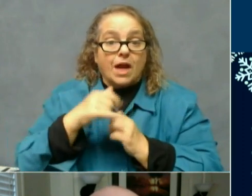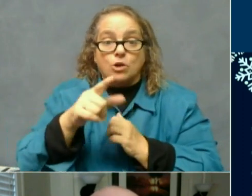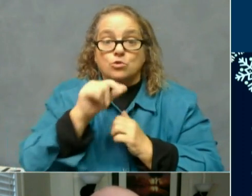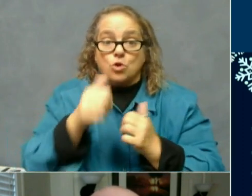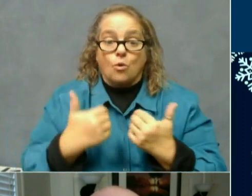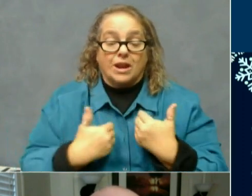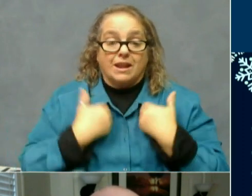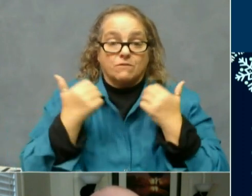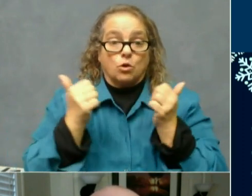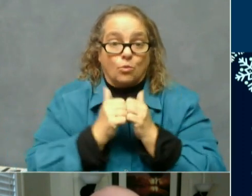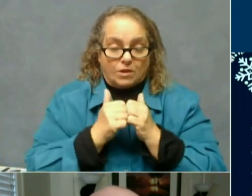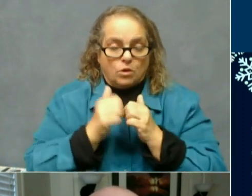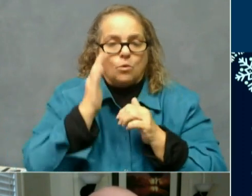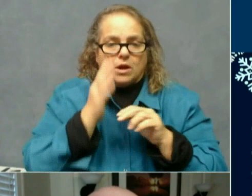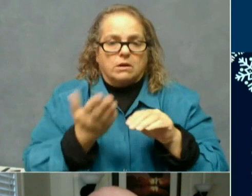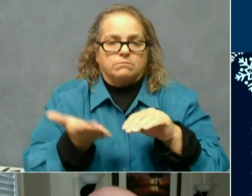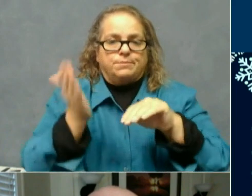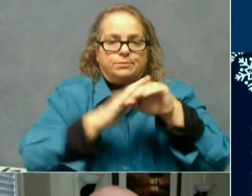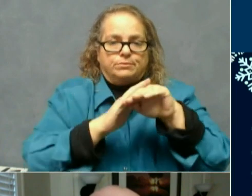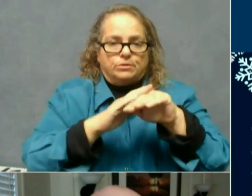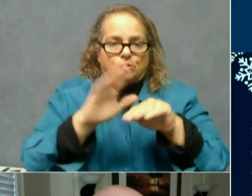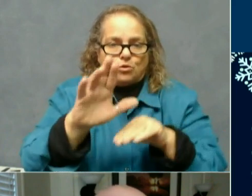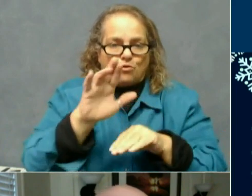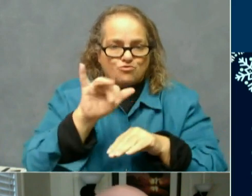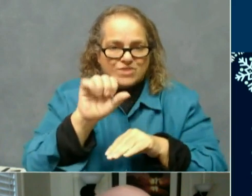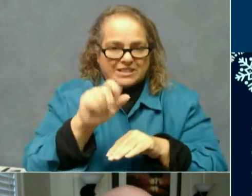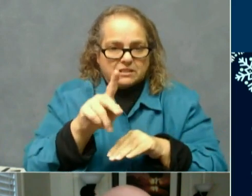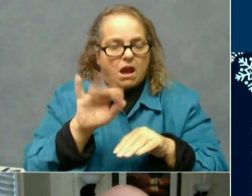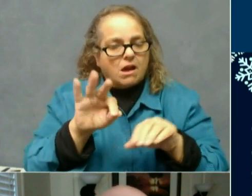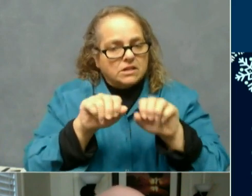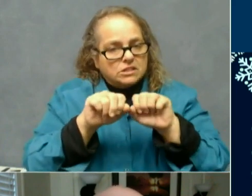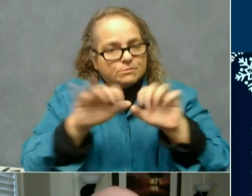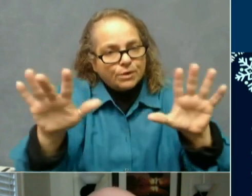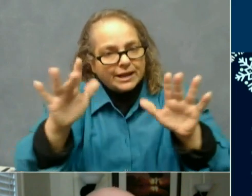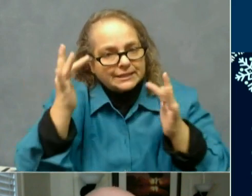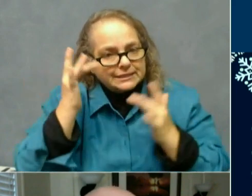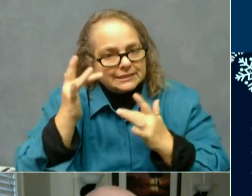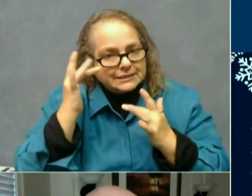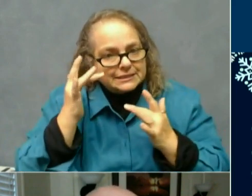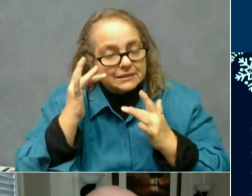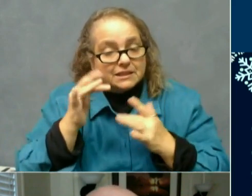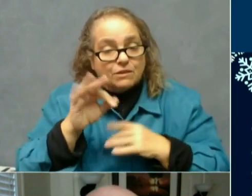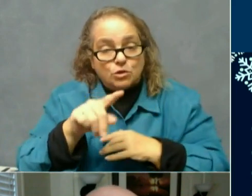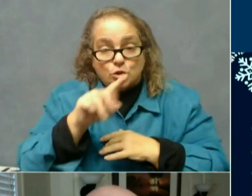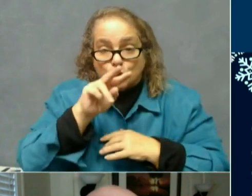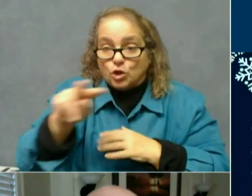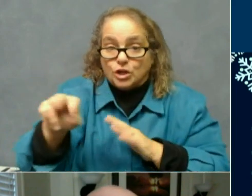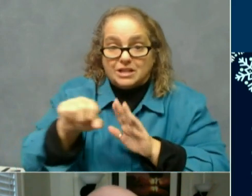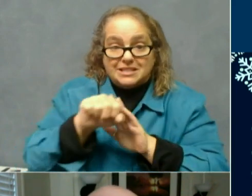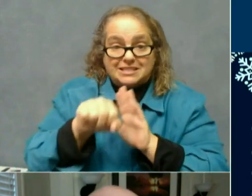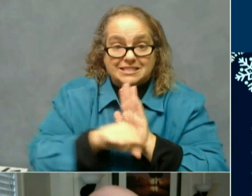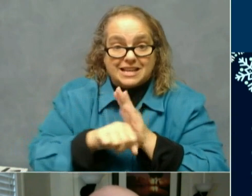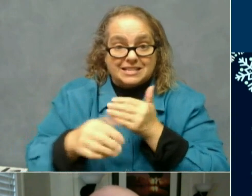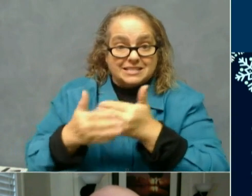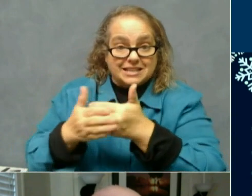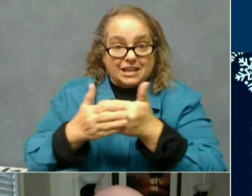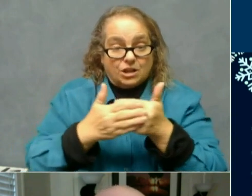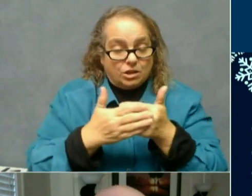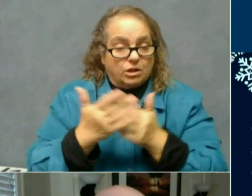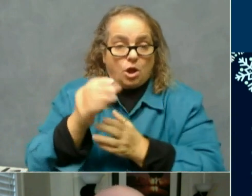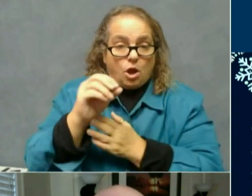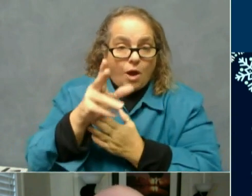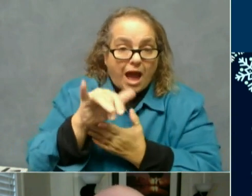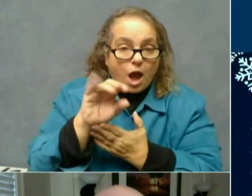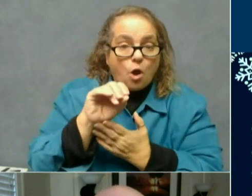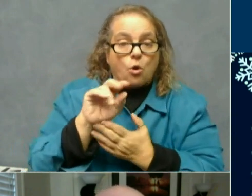elevated risk of spreading disease. And if you look just around the states that neighbor us, even in Ohio and Indiana and